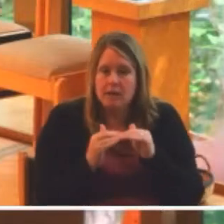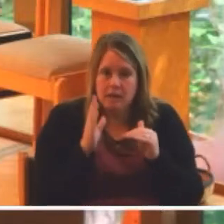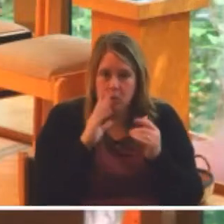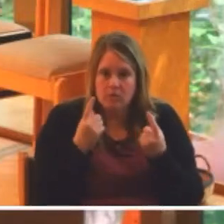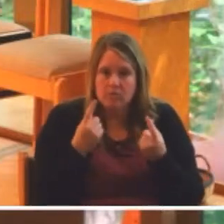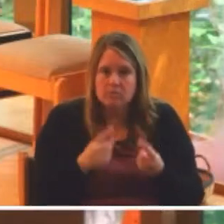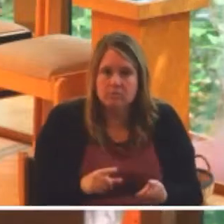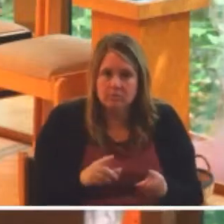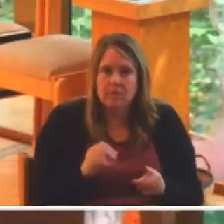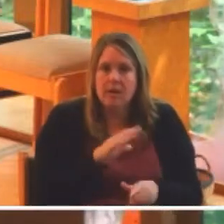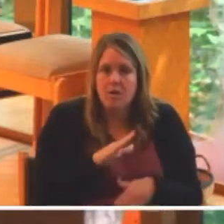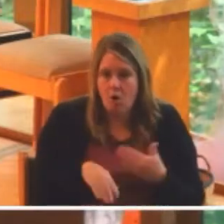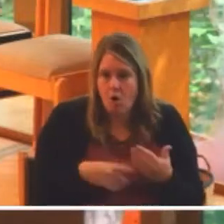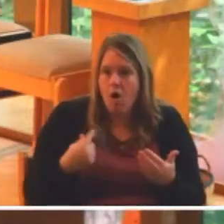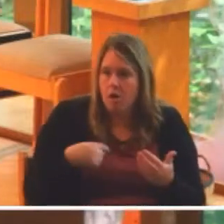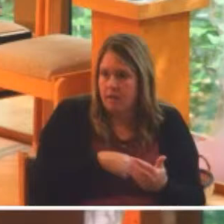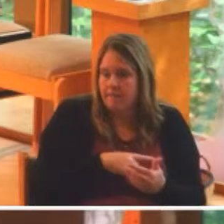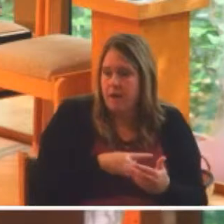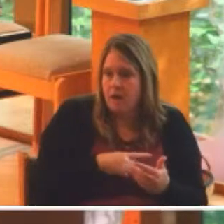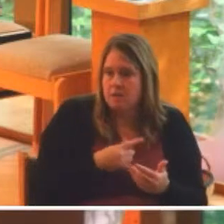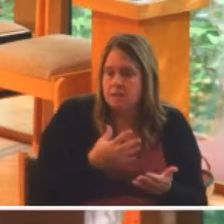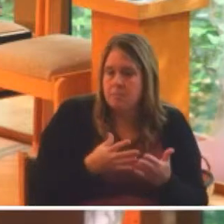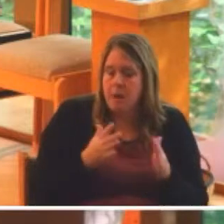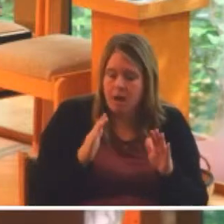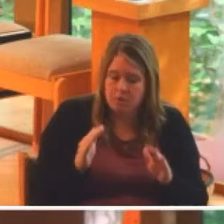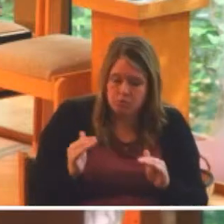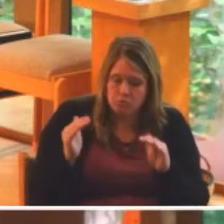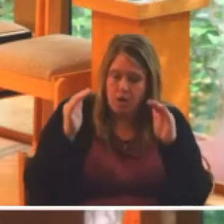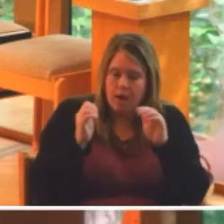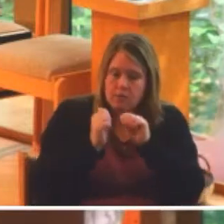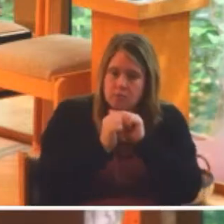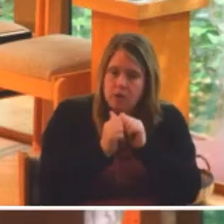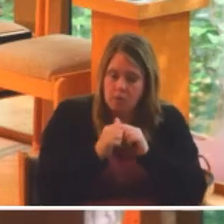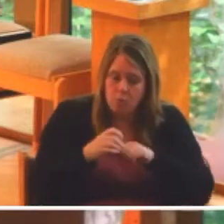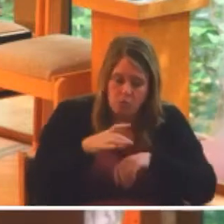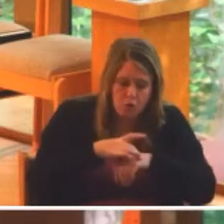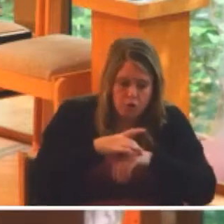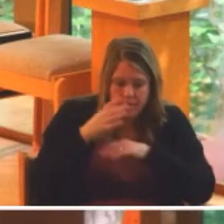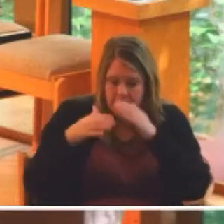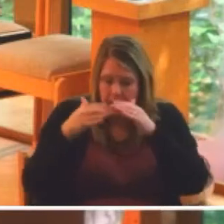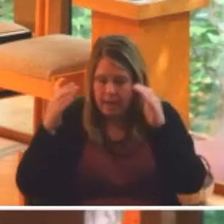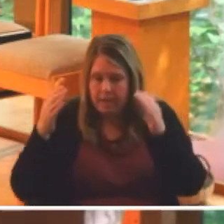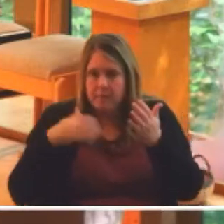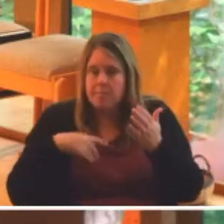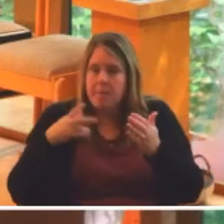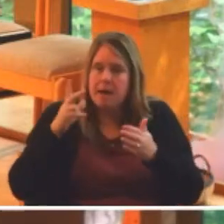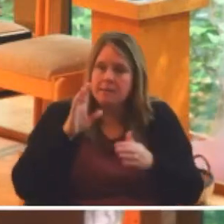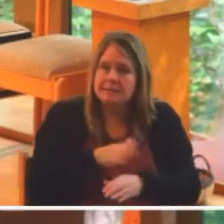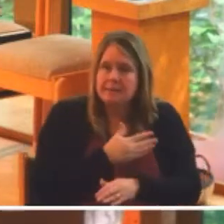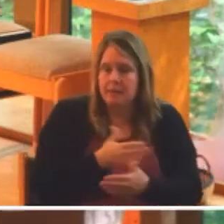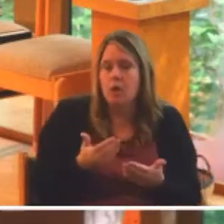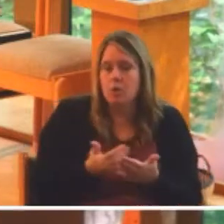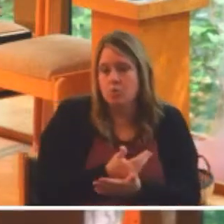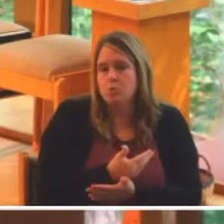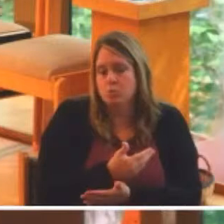and that all of us might arrive together at that bright new horizon where the earth and heaven might sing a new song.